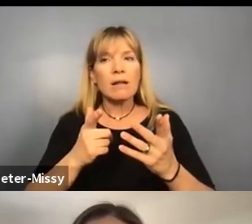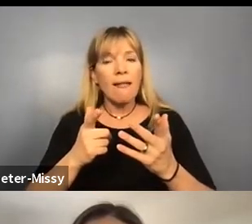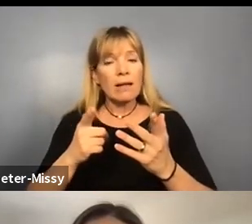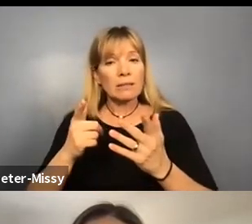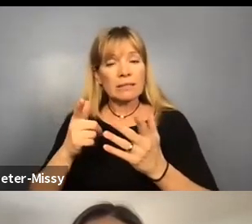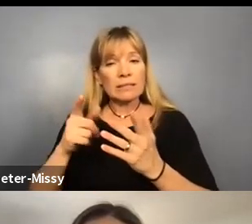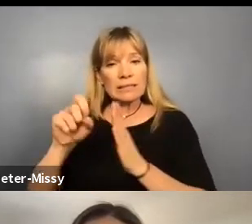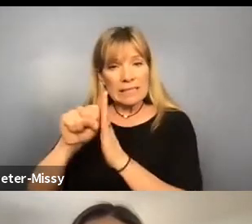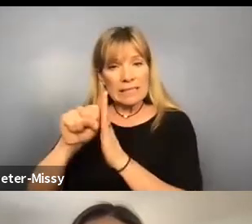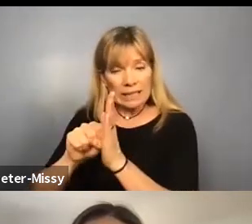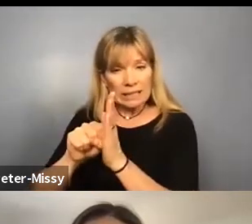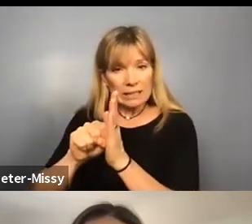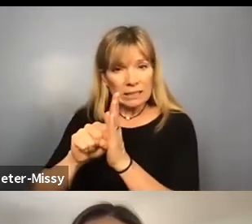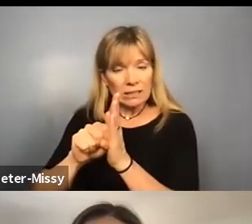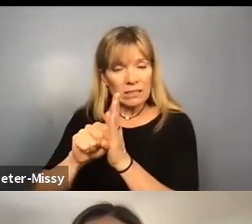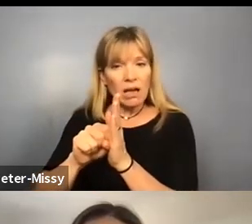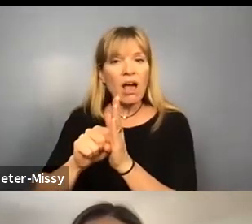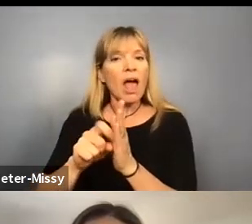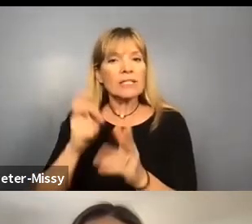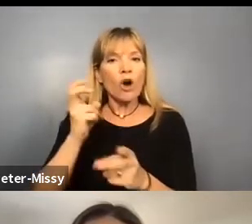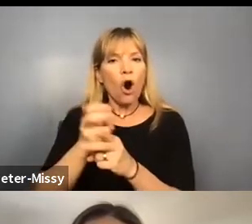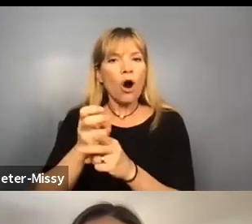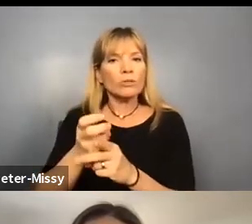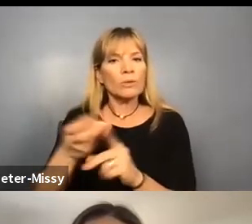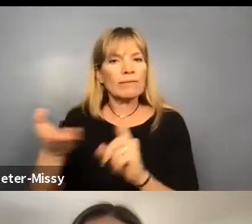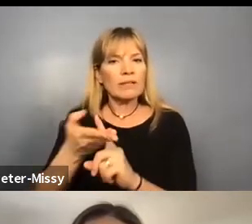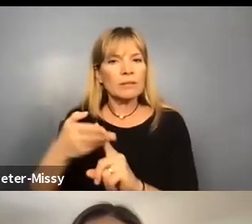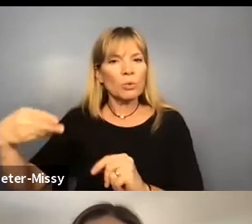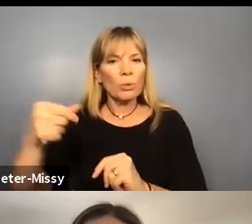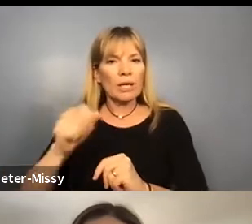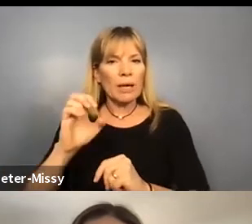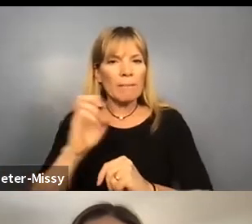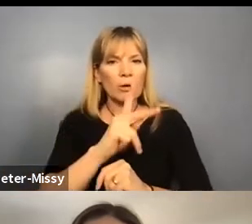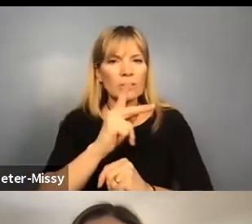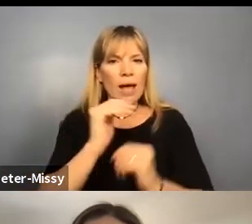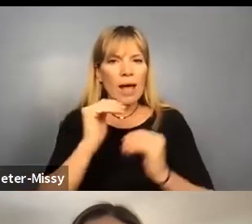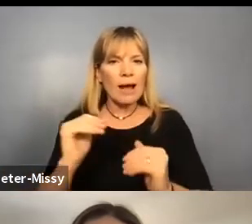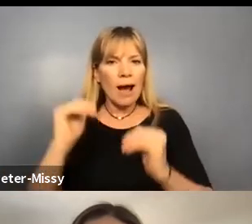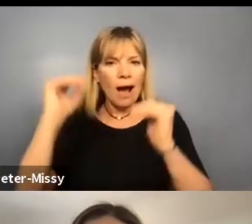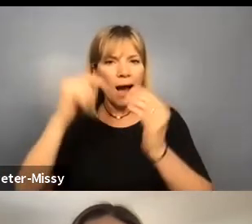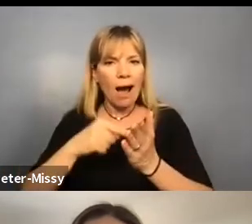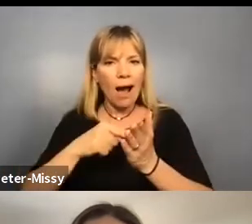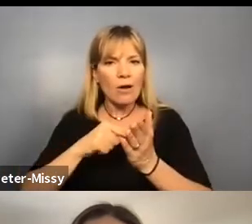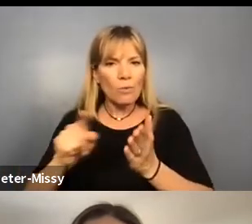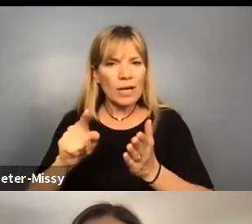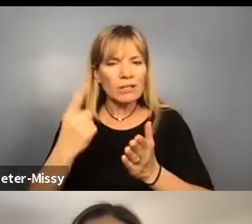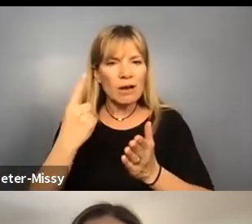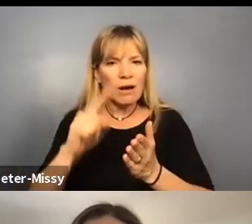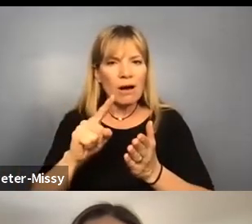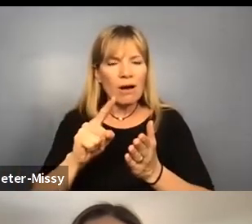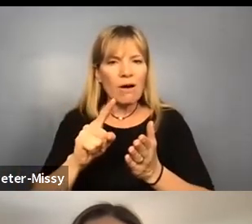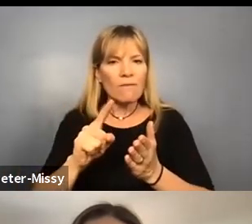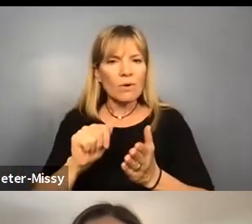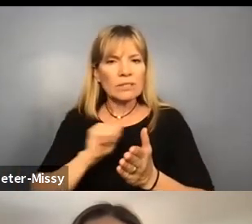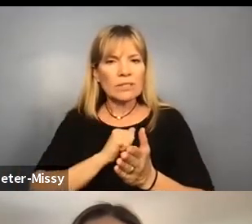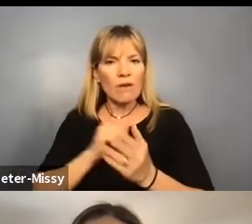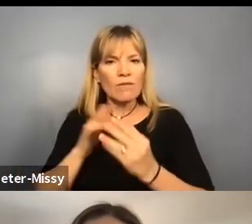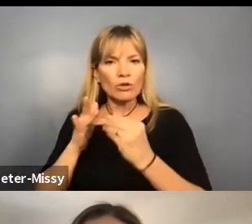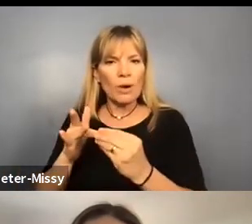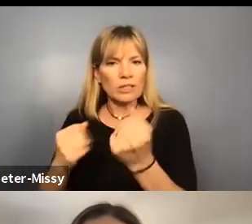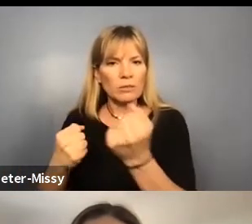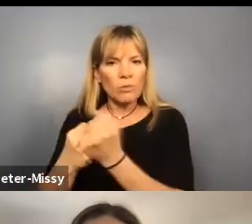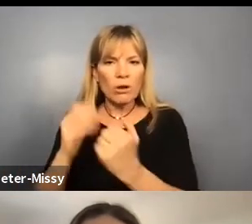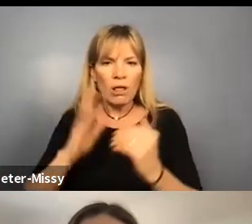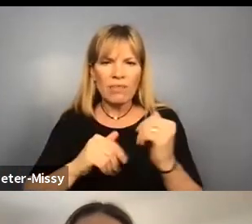insurers to reimburse at, um, higher rates for self-directed supports than it is